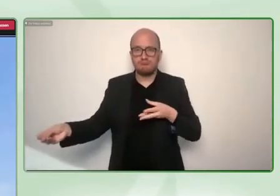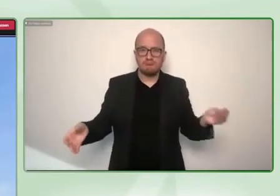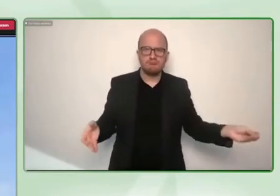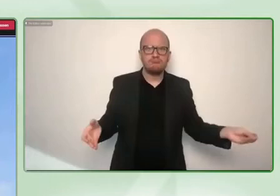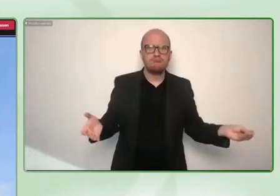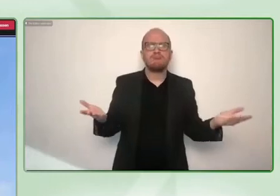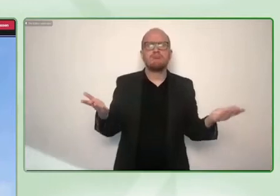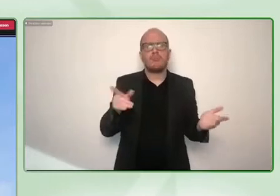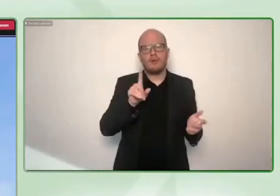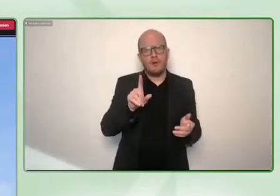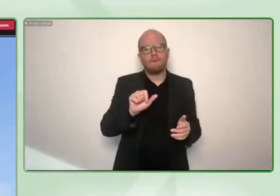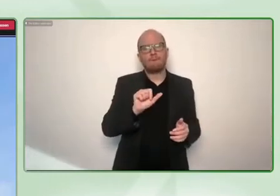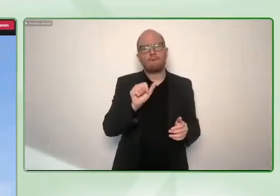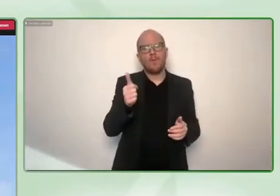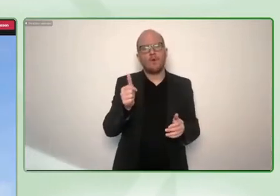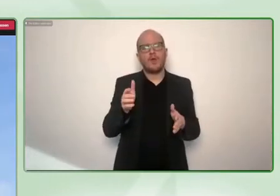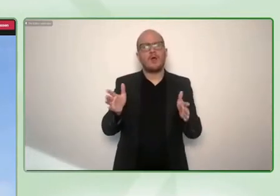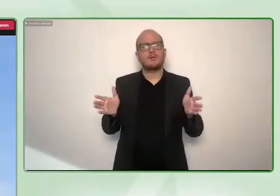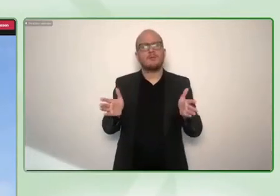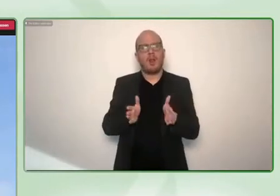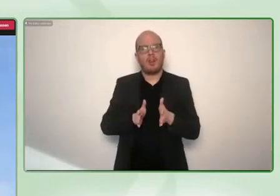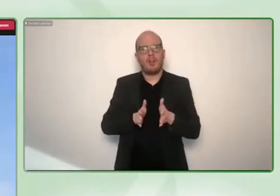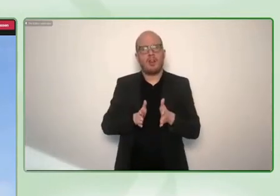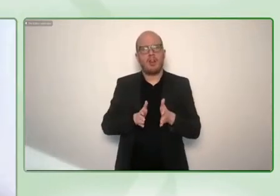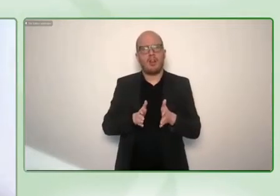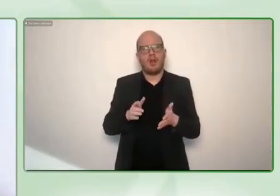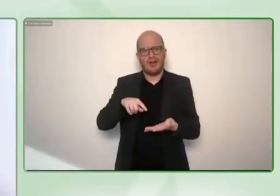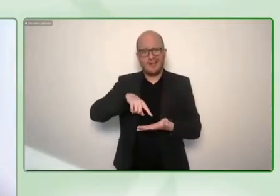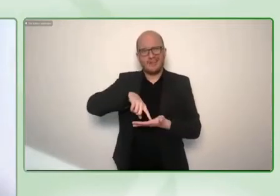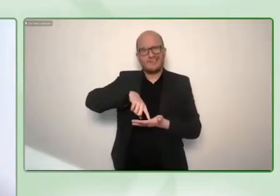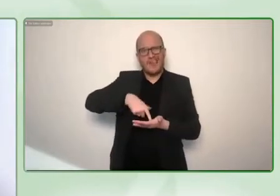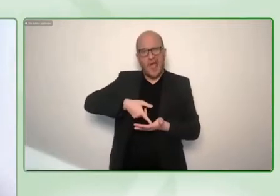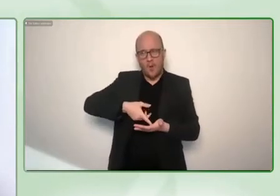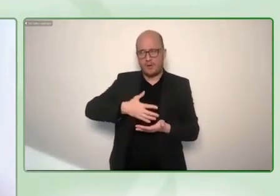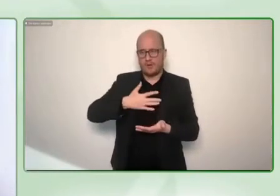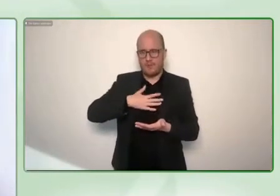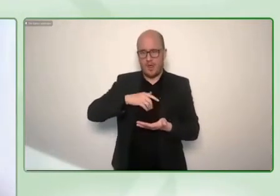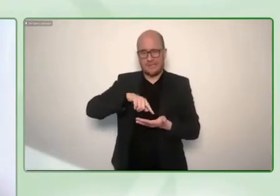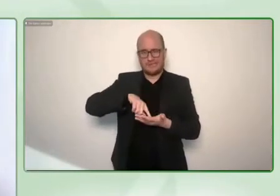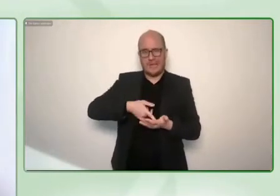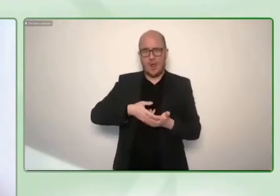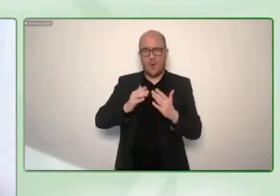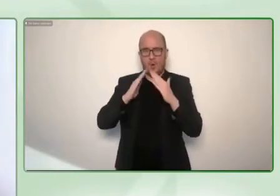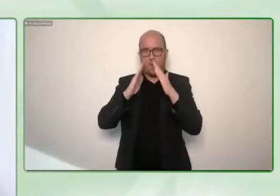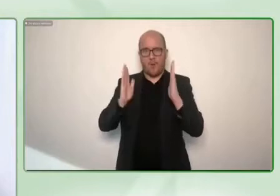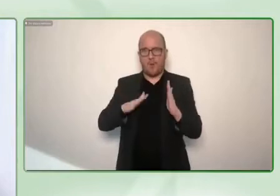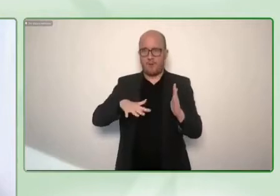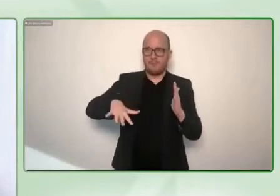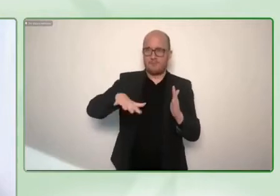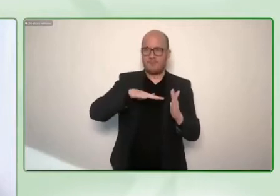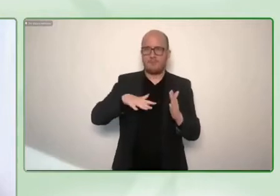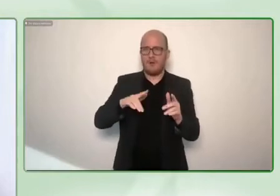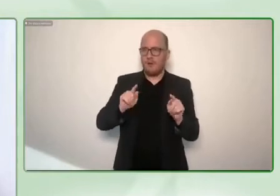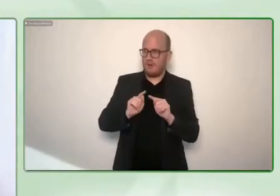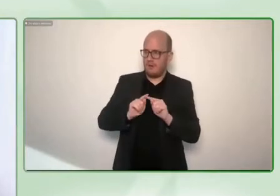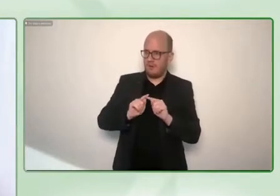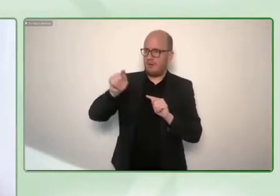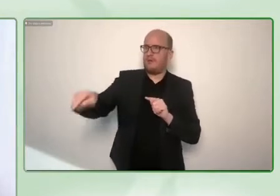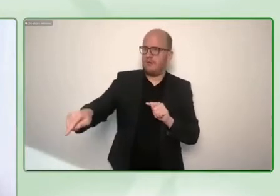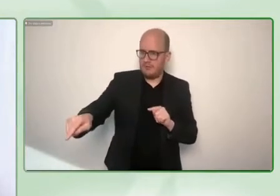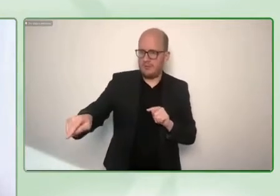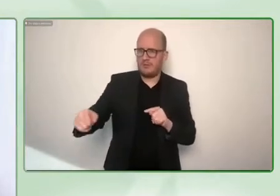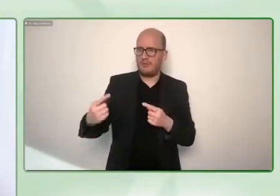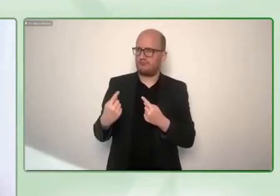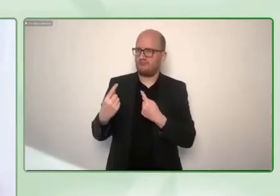validate whether your approaches make any sense or not um i got a question another one regarding to technology technology